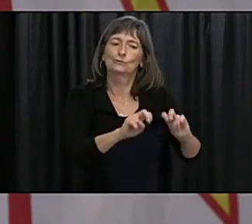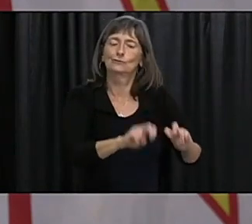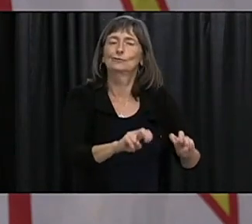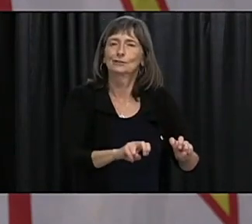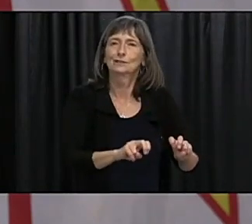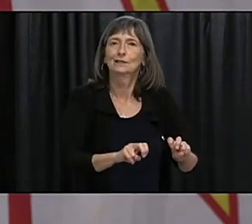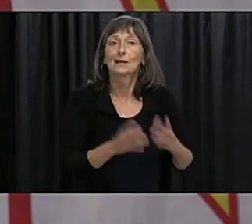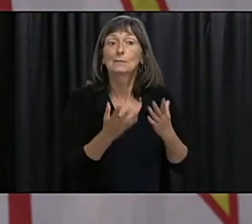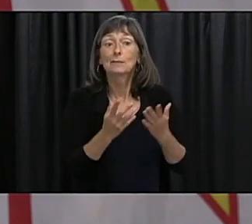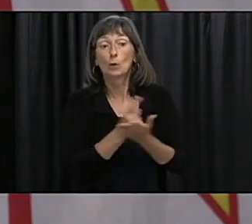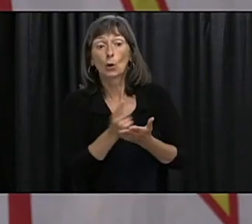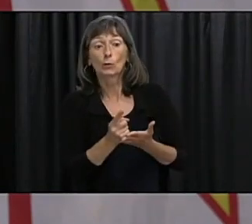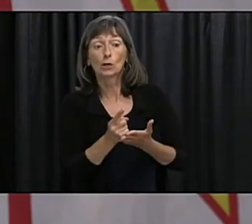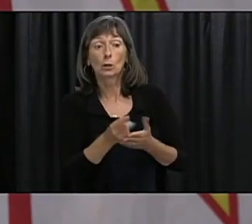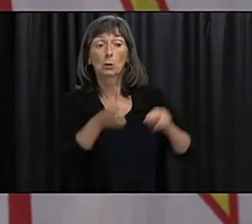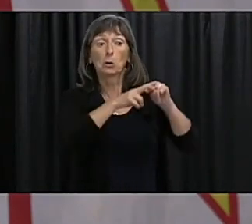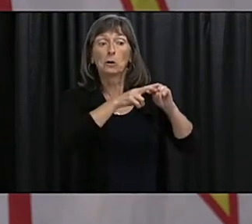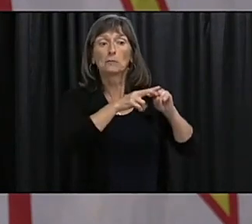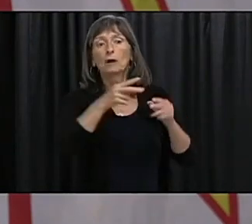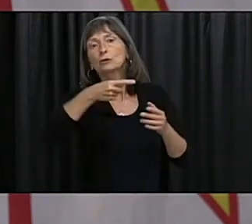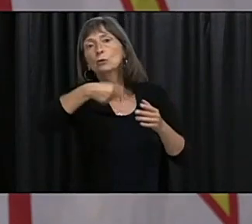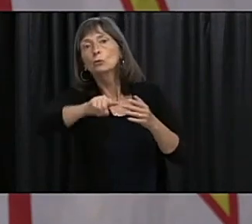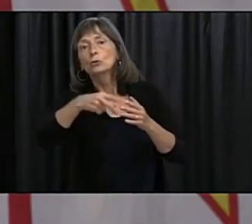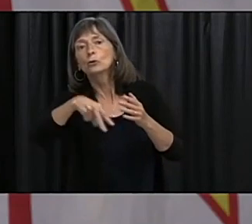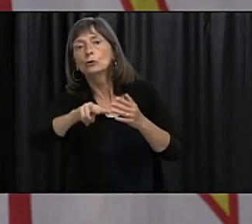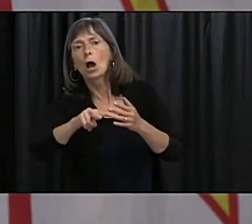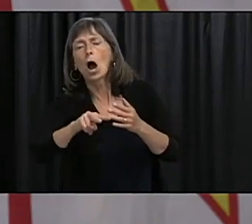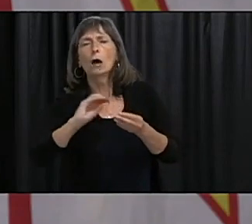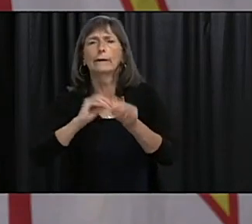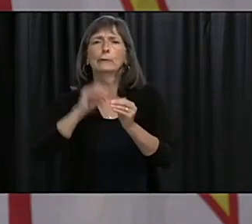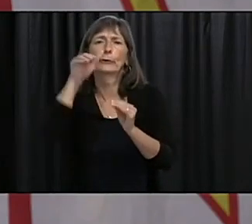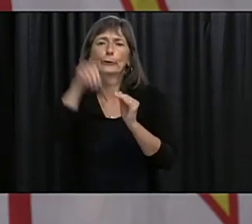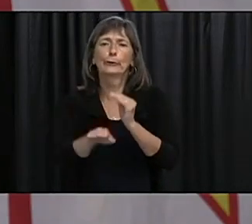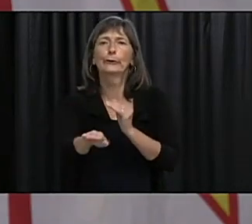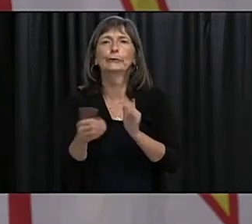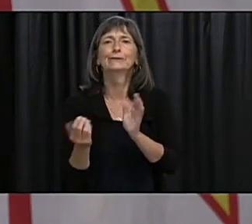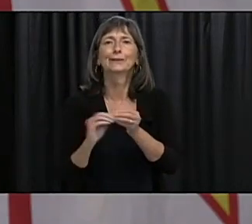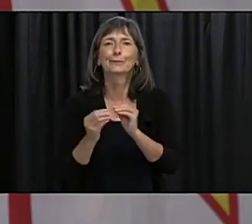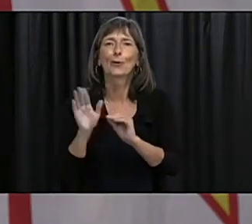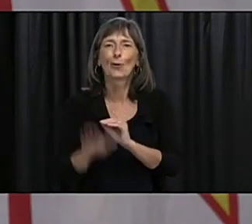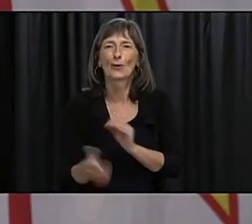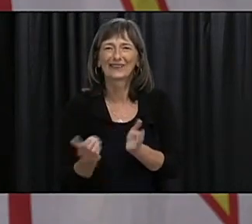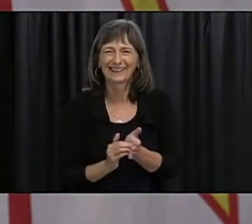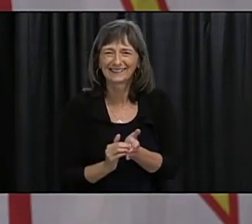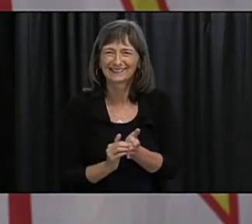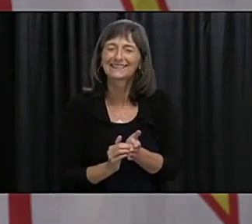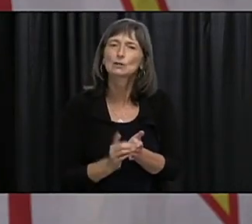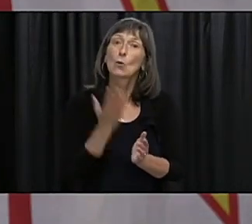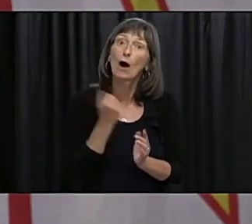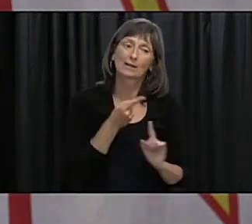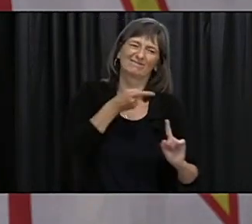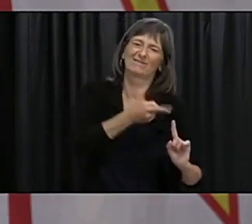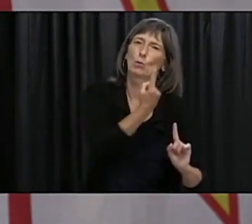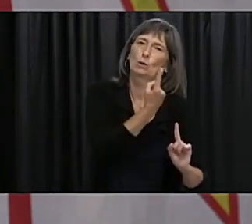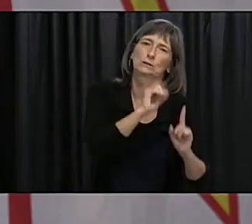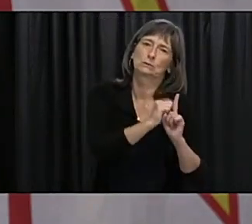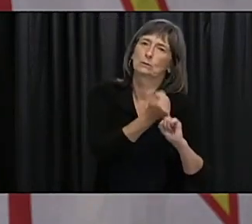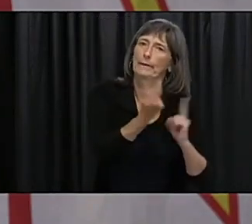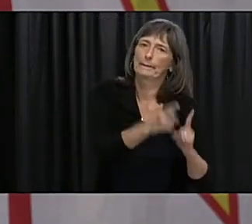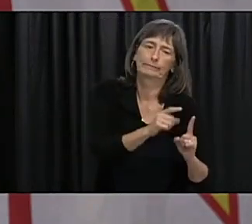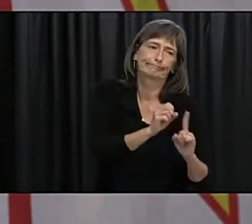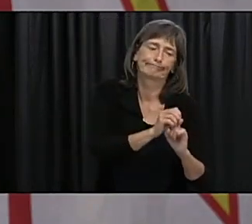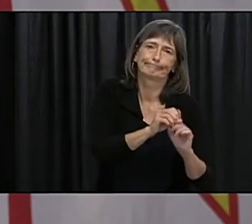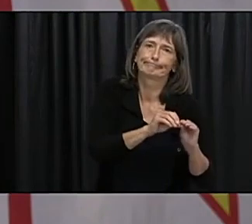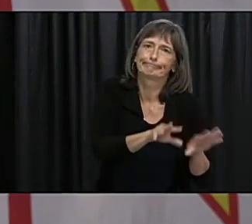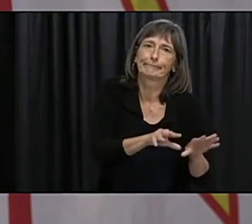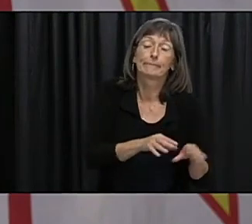an increase one week then the next week might be a decrease or two weeks later it might be back down to baseline again and especially if you're looking at some provinces that have